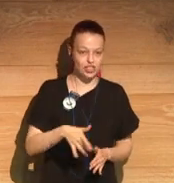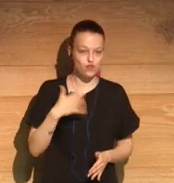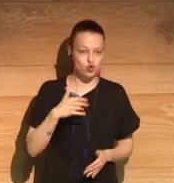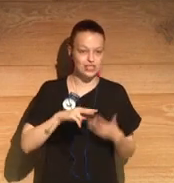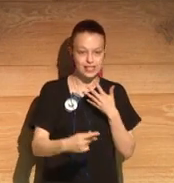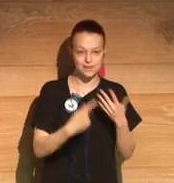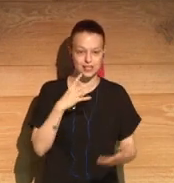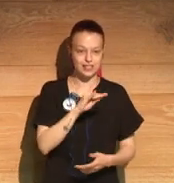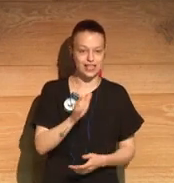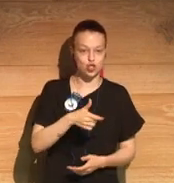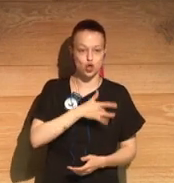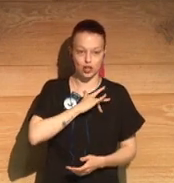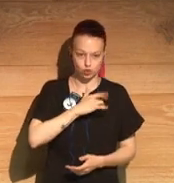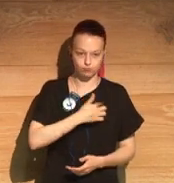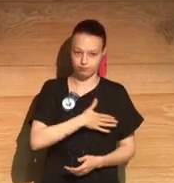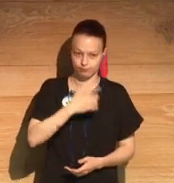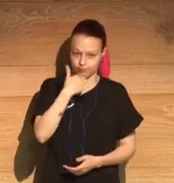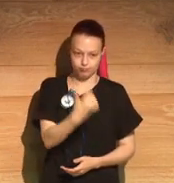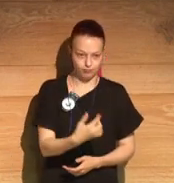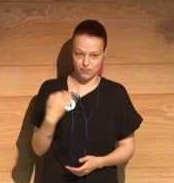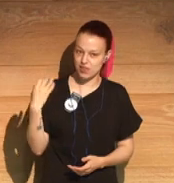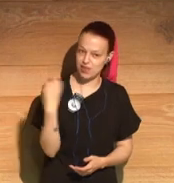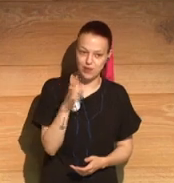Hearts and Dibble Furies. Give it as a gift.